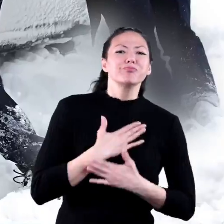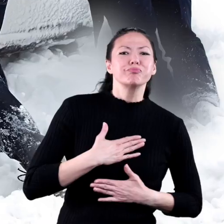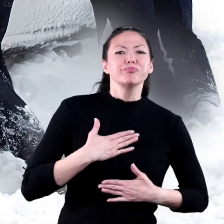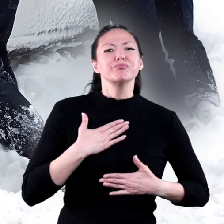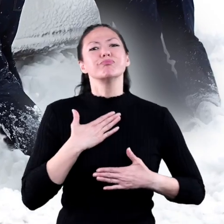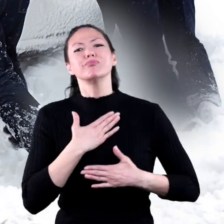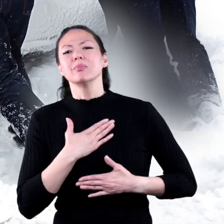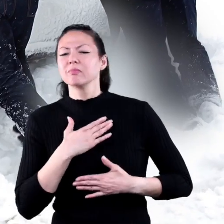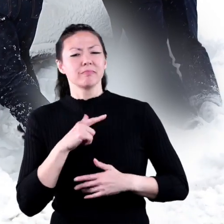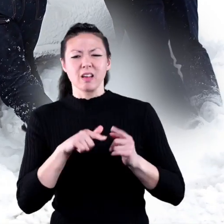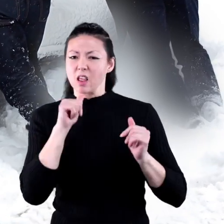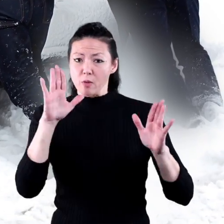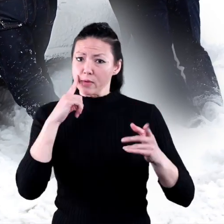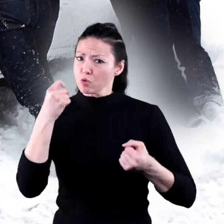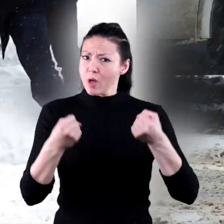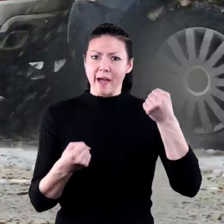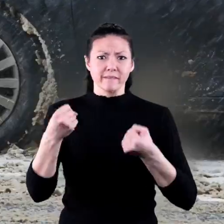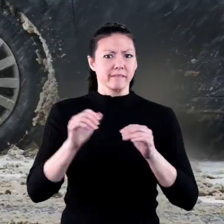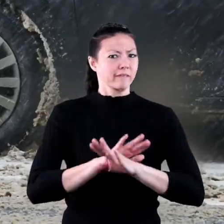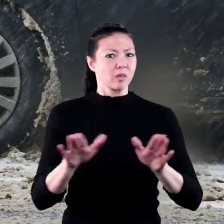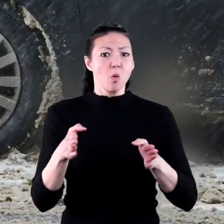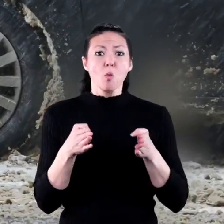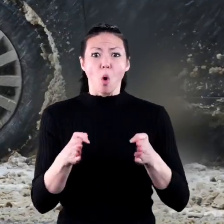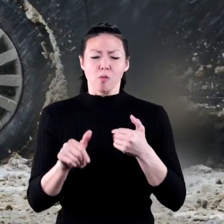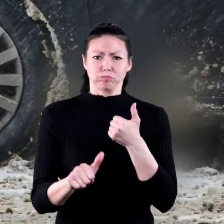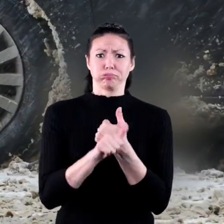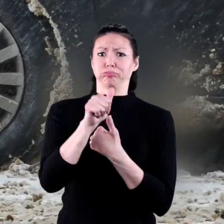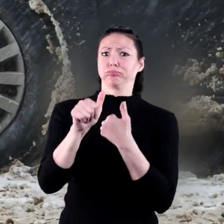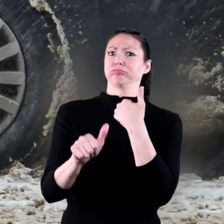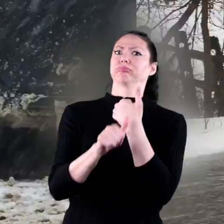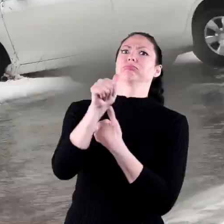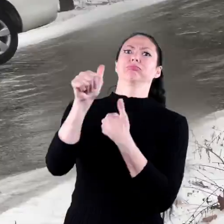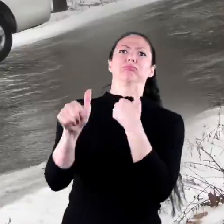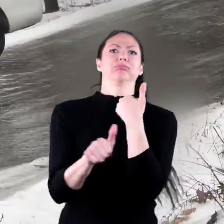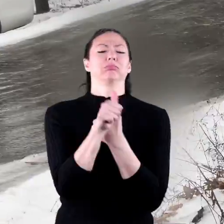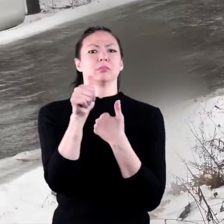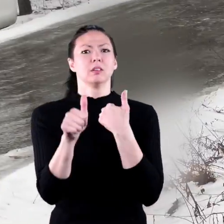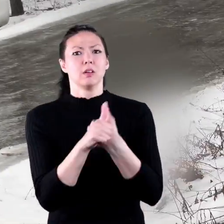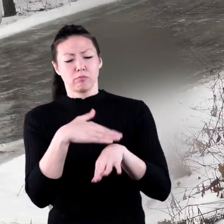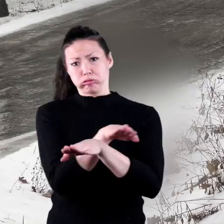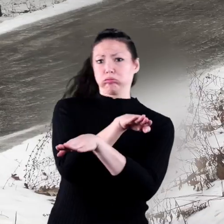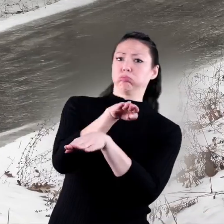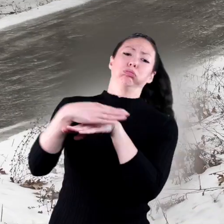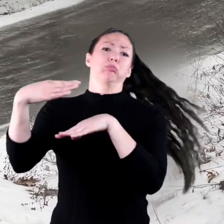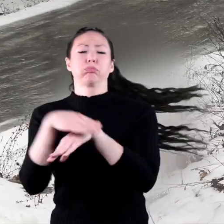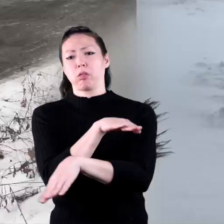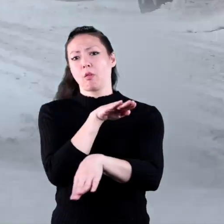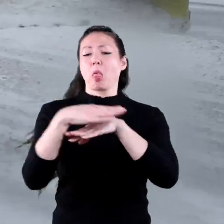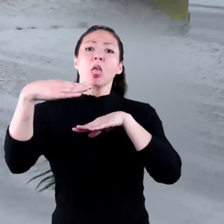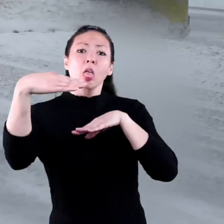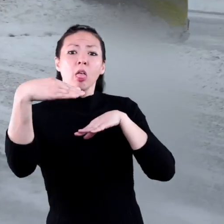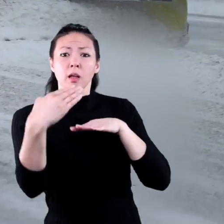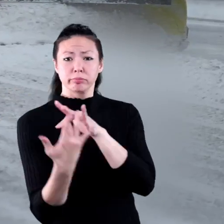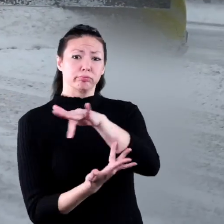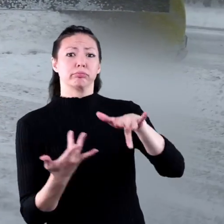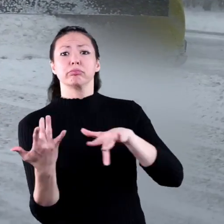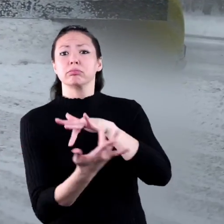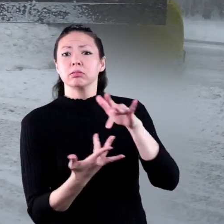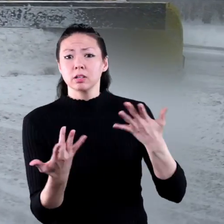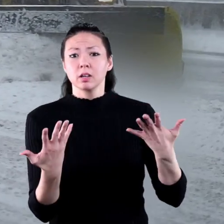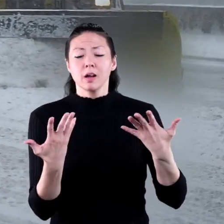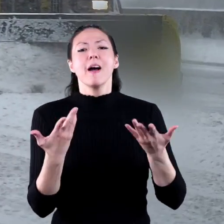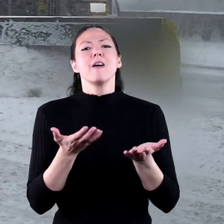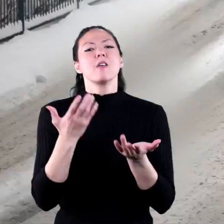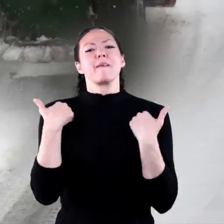cool for drivers. And roads can be very treacherous and dangerous when they're icy and slick. You may have seen snow